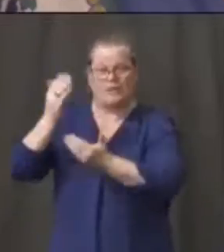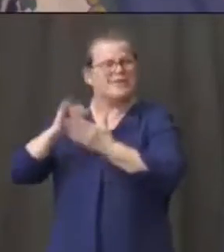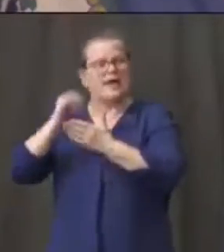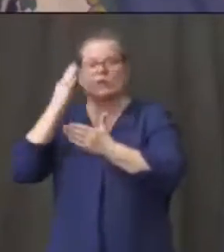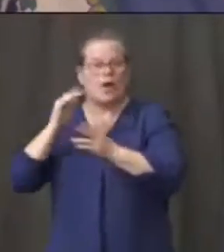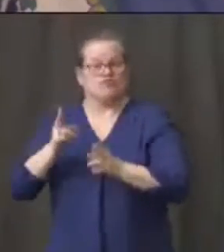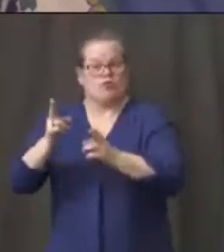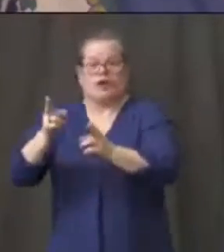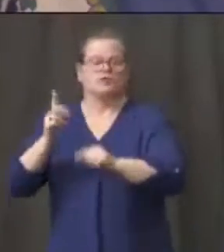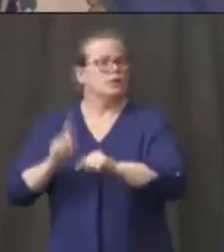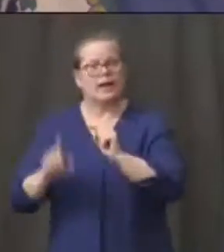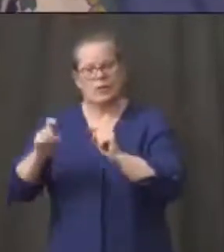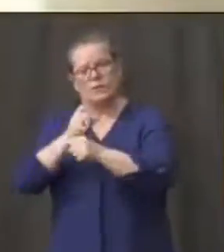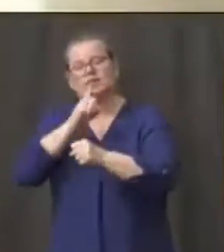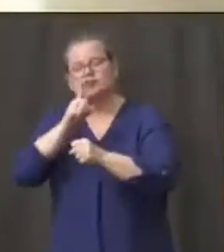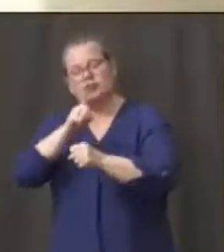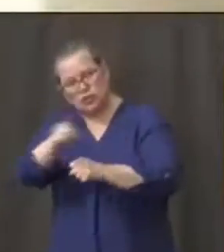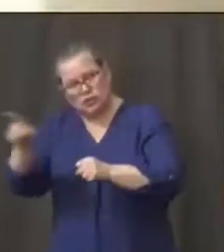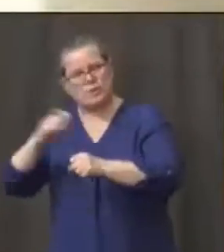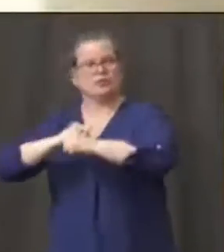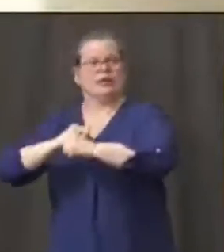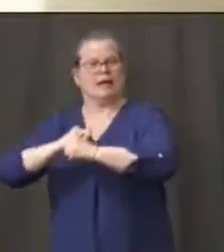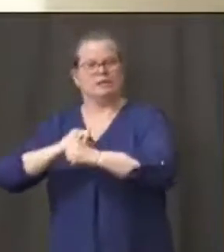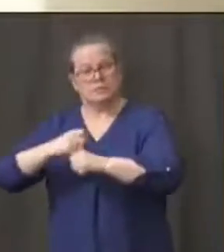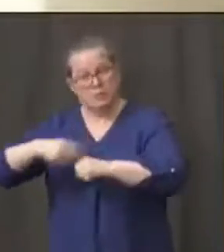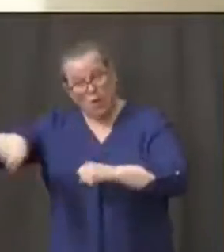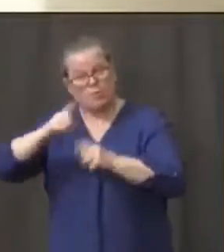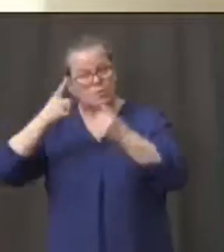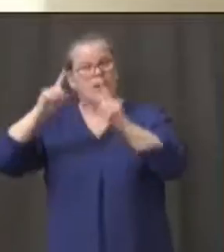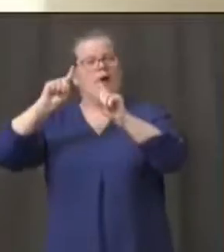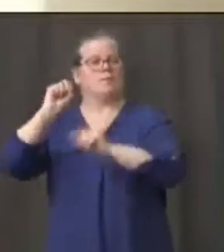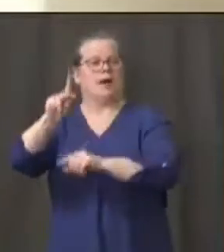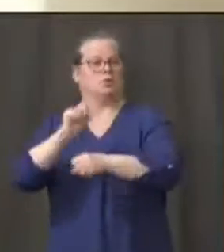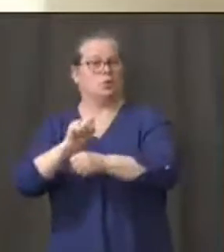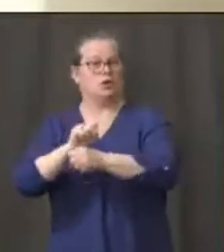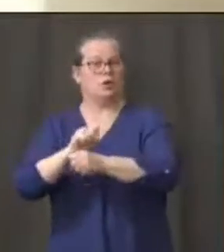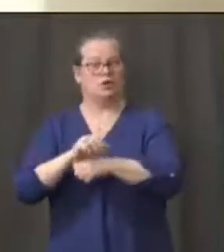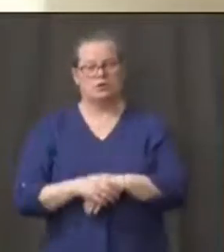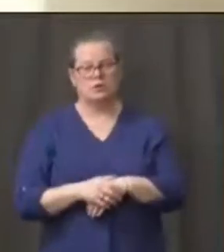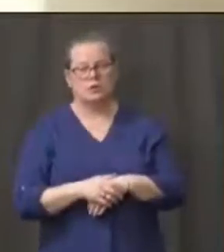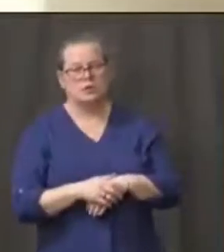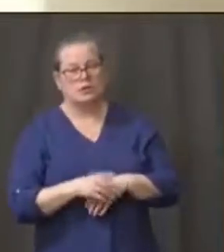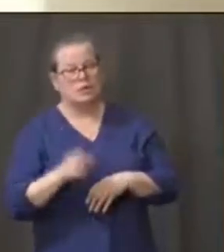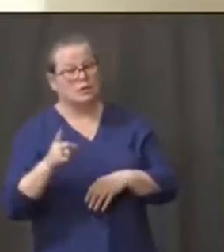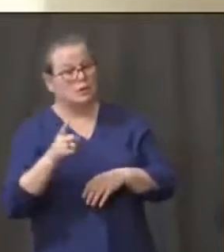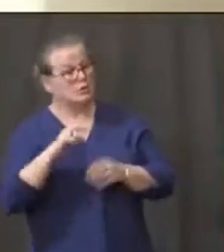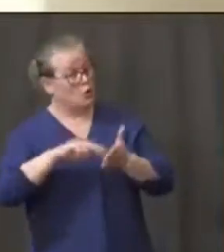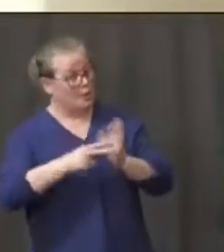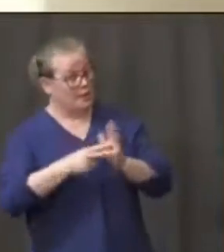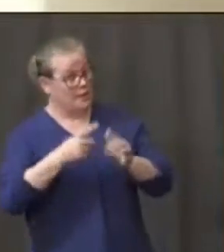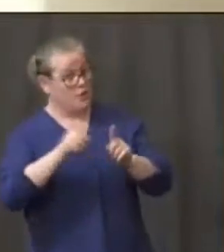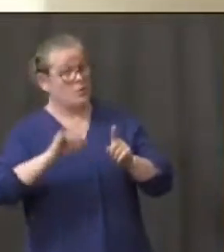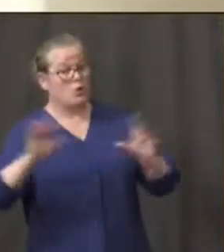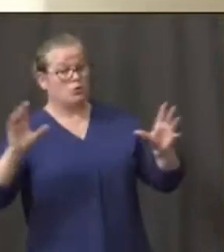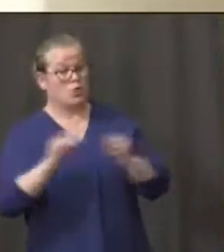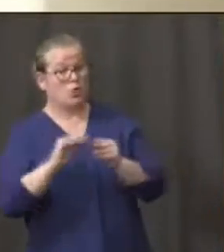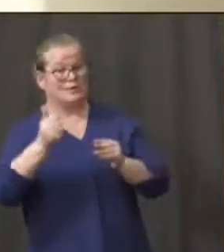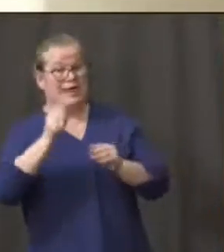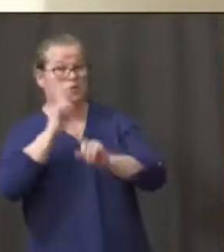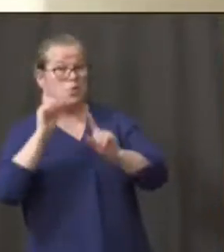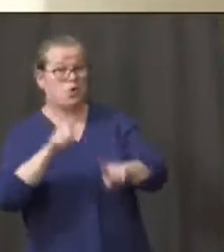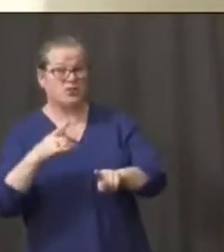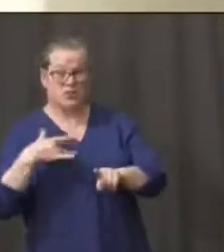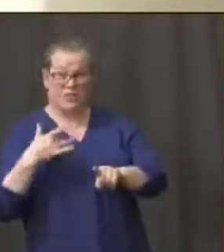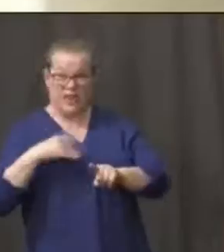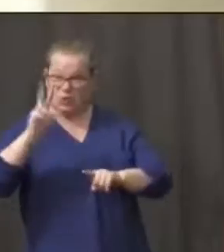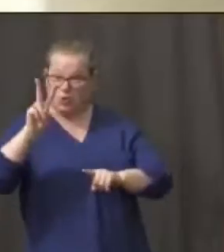work. And so you're you think that you're going to get two out of those 10 orders. I mean, that's that doesn't